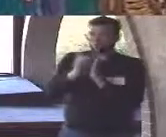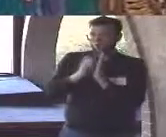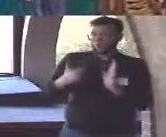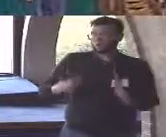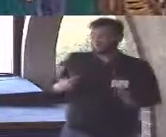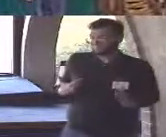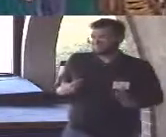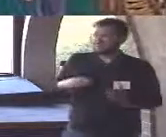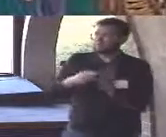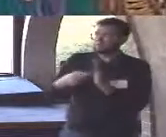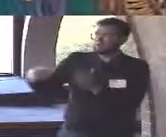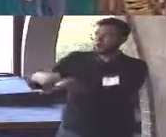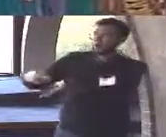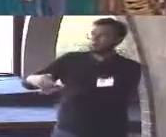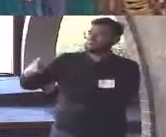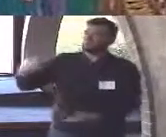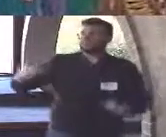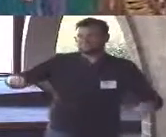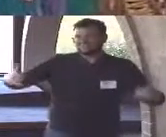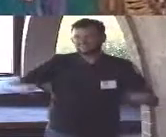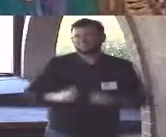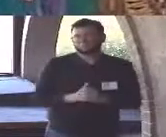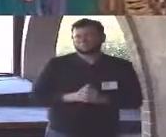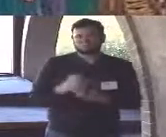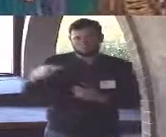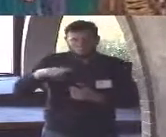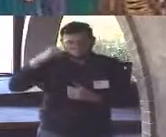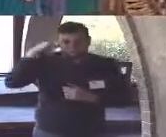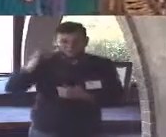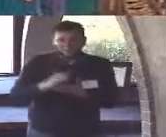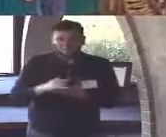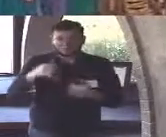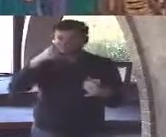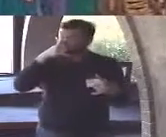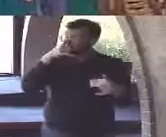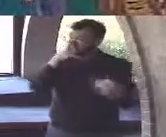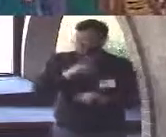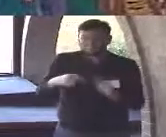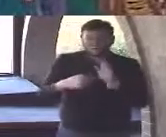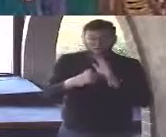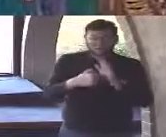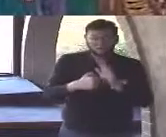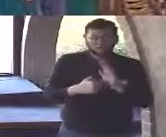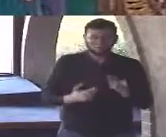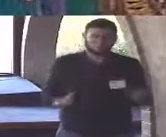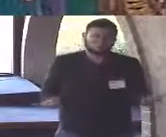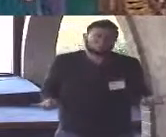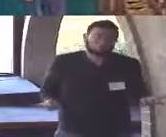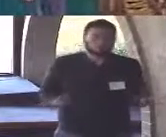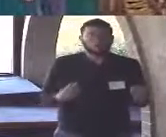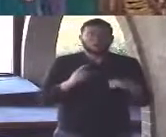you might think this is a ridiculous example but there is a reason we have 1.25 million lawyers in this country